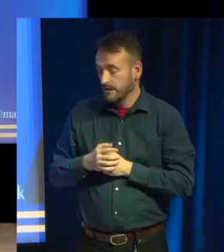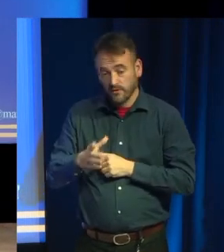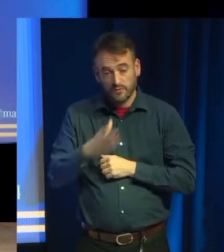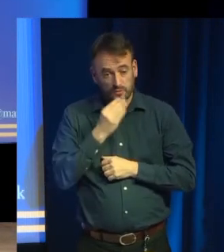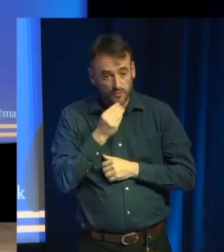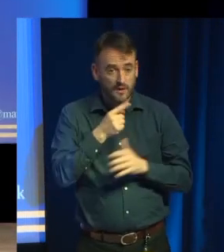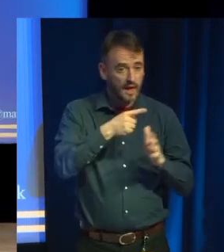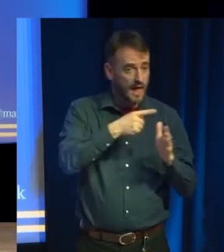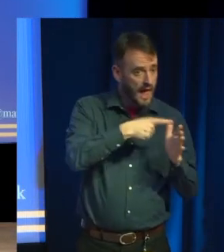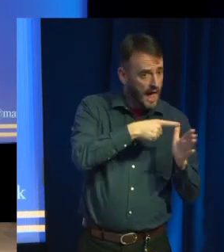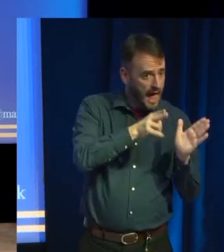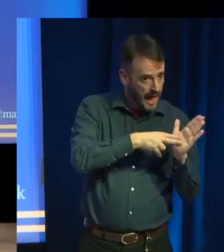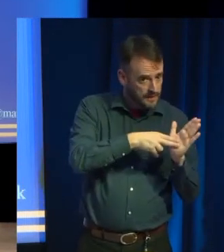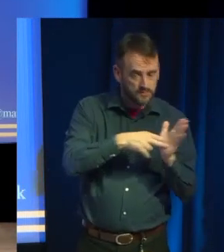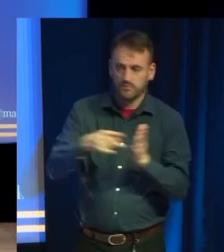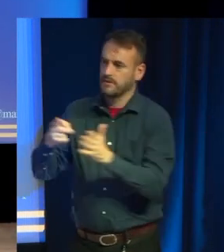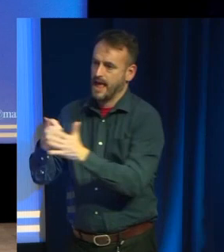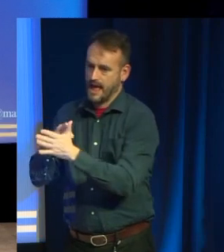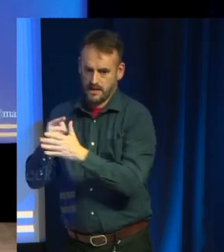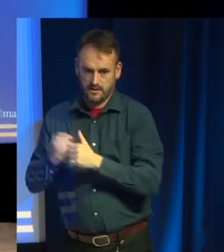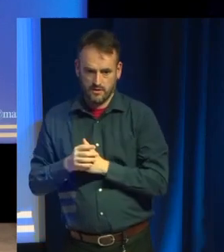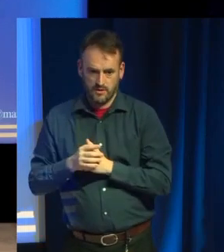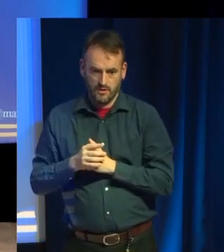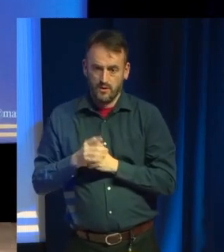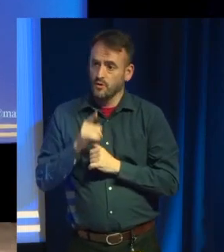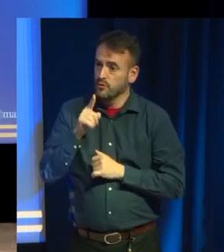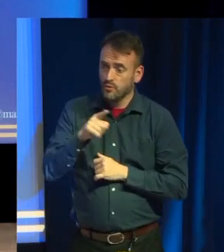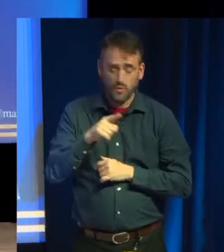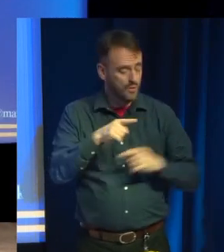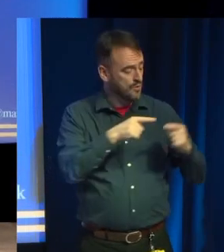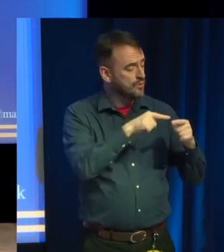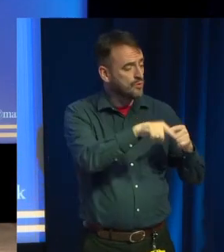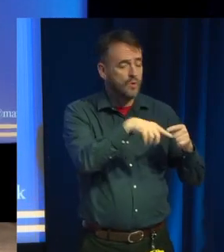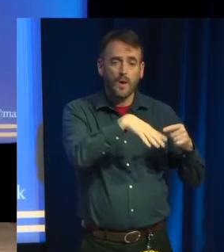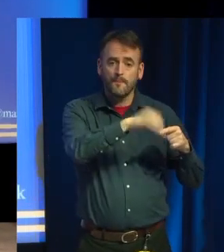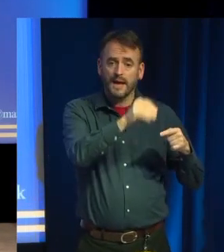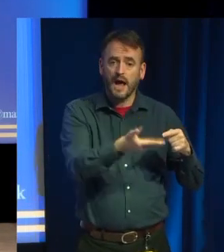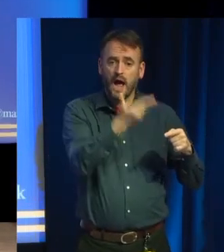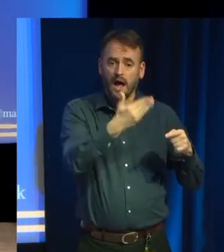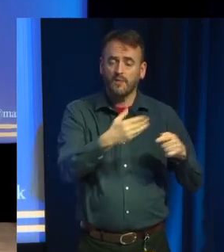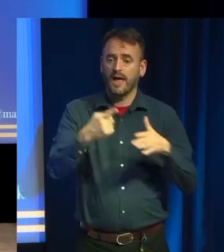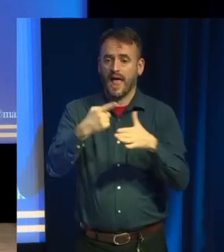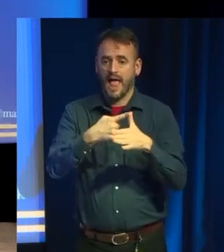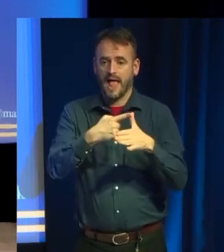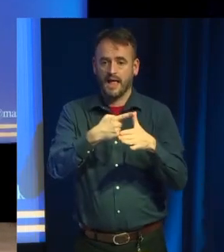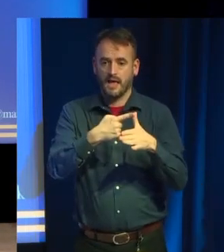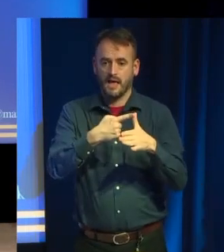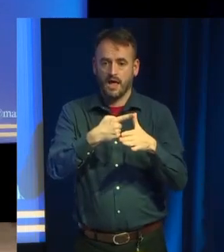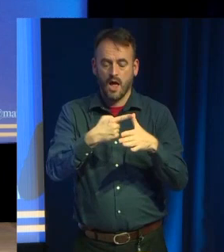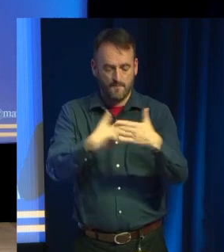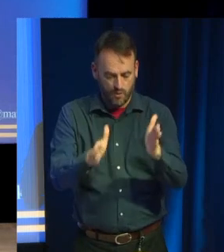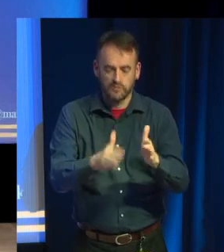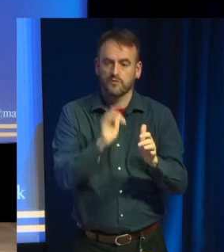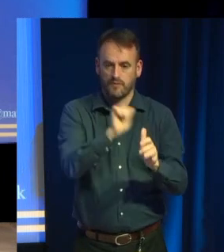You have picked up a box. Yeah, fine. You have picked up an axe, which means you need to put more stuff in your